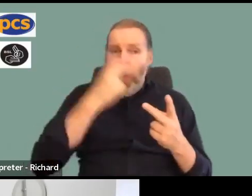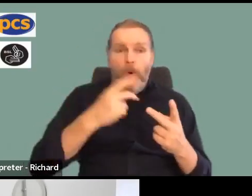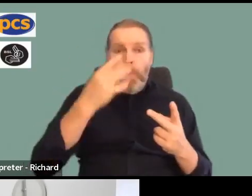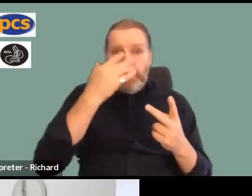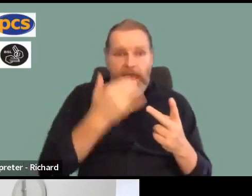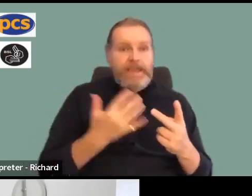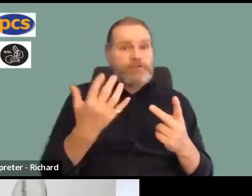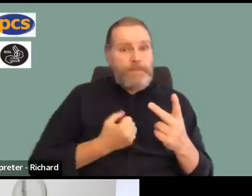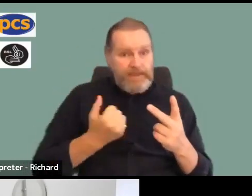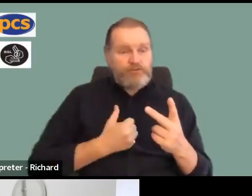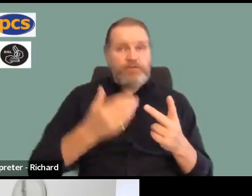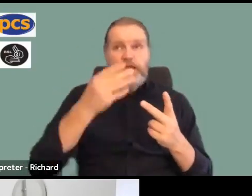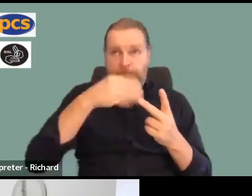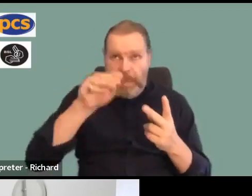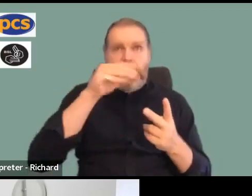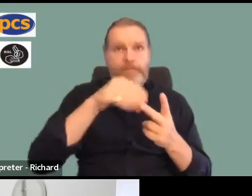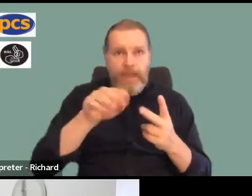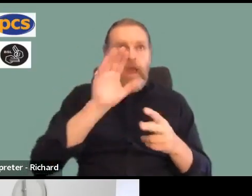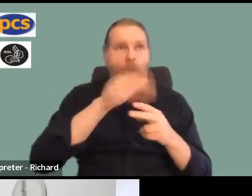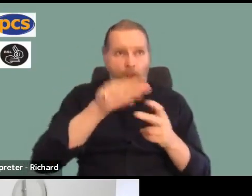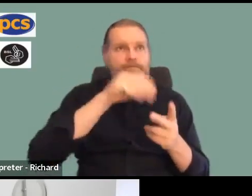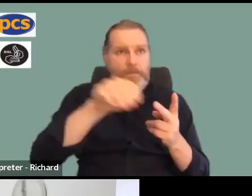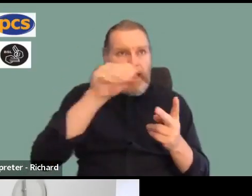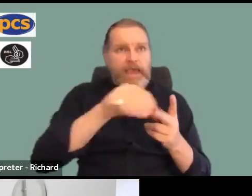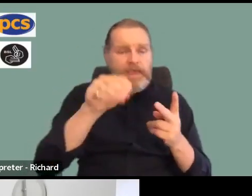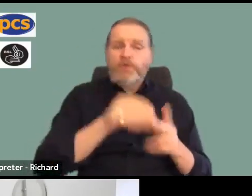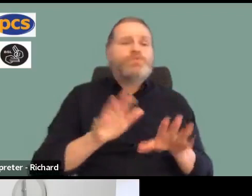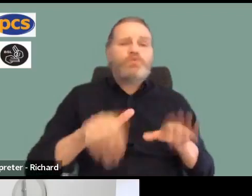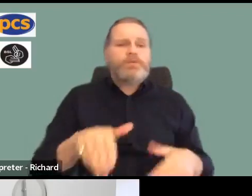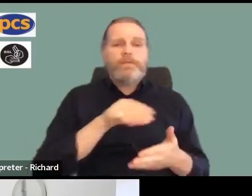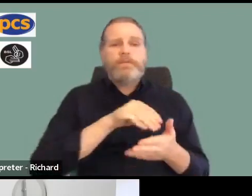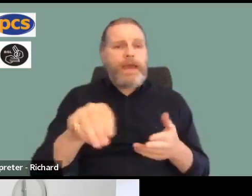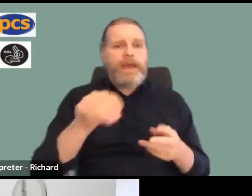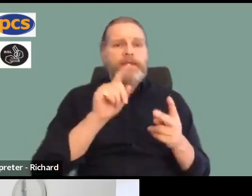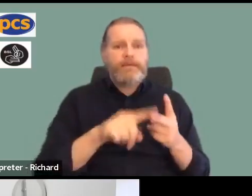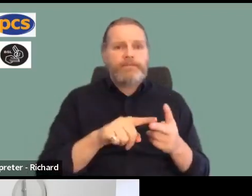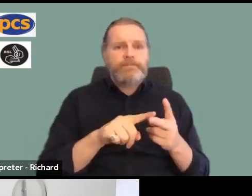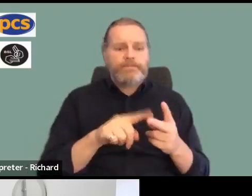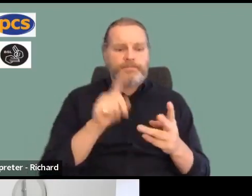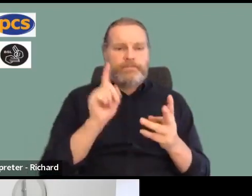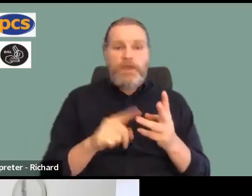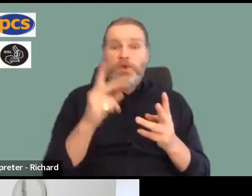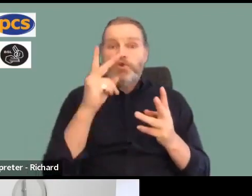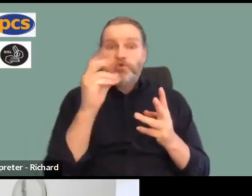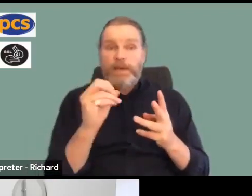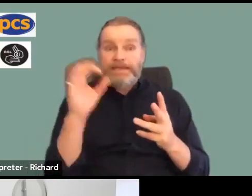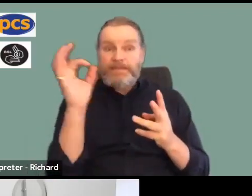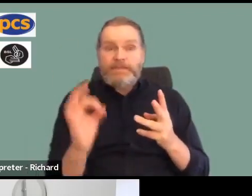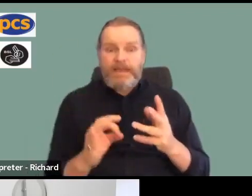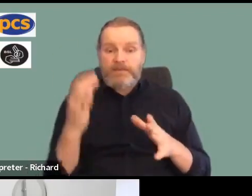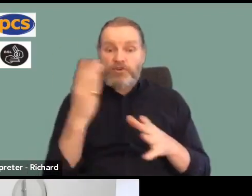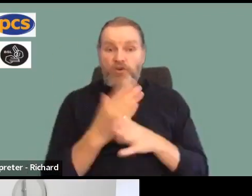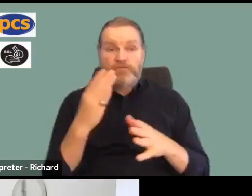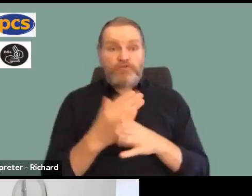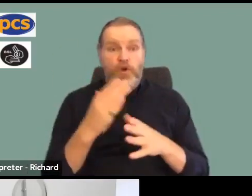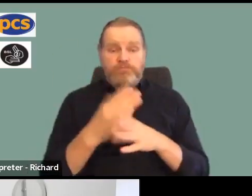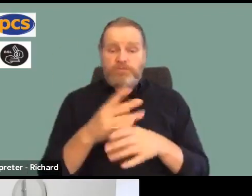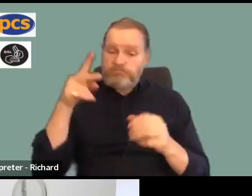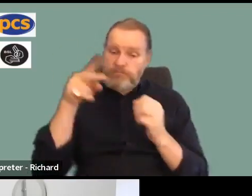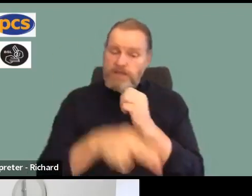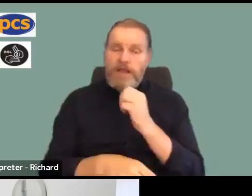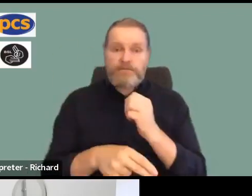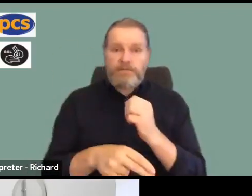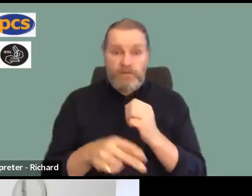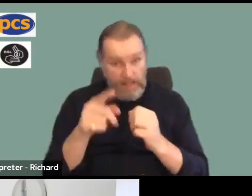knows you should. One in five of your jobs or your colleagues jobs will go, meaning ninety one thousand people